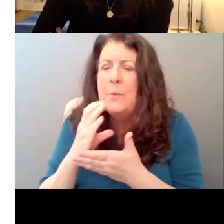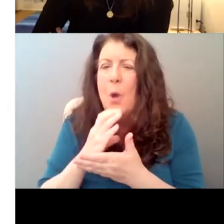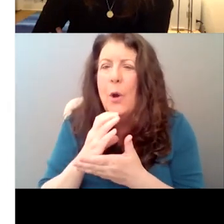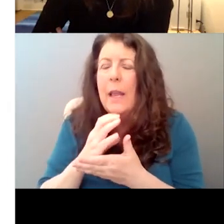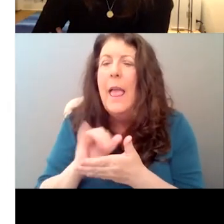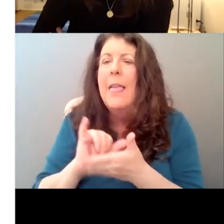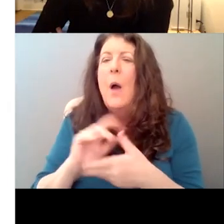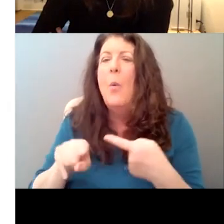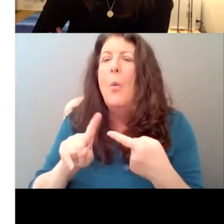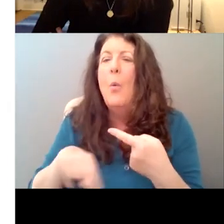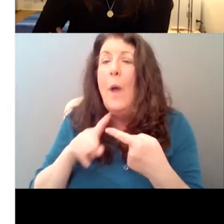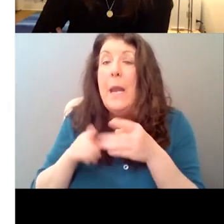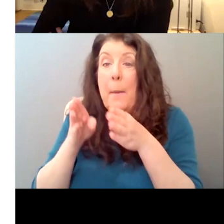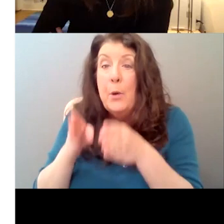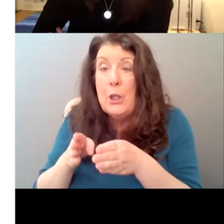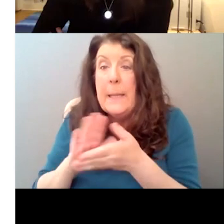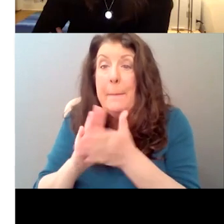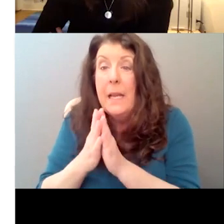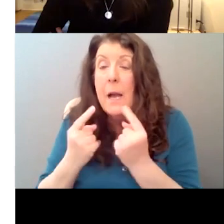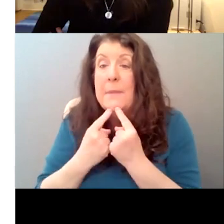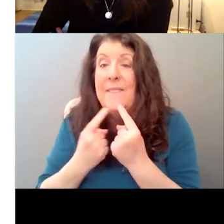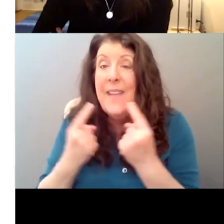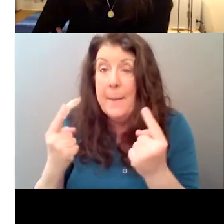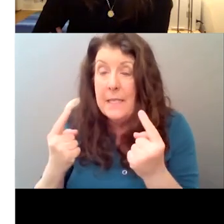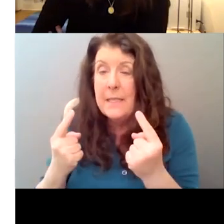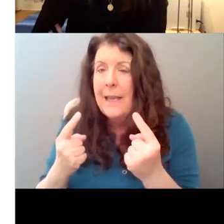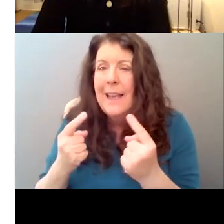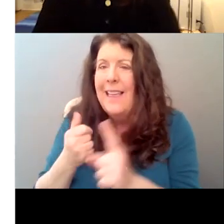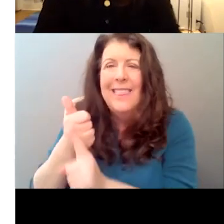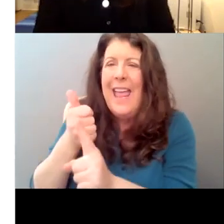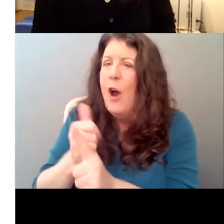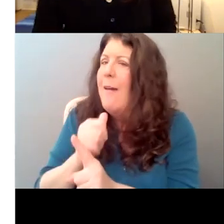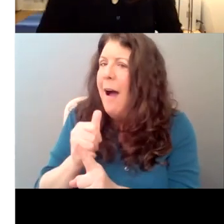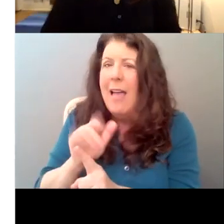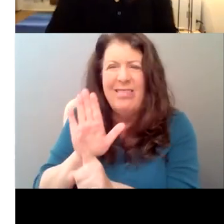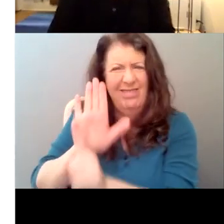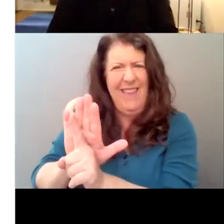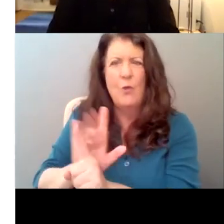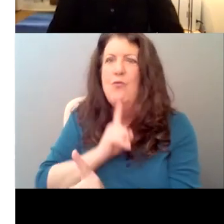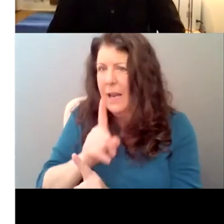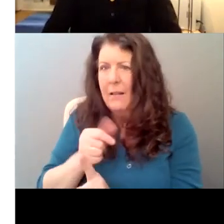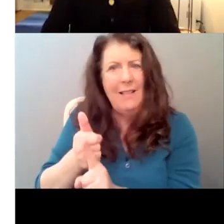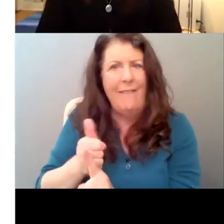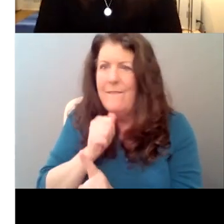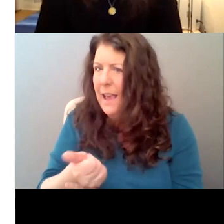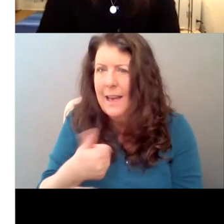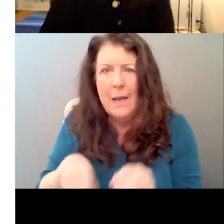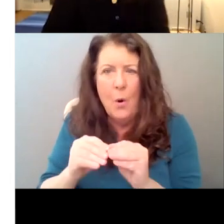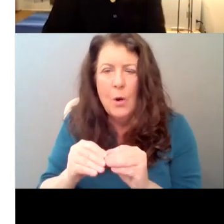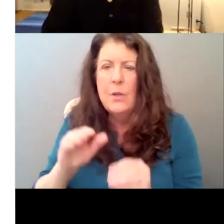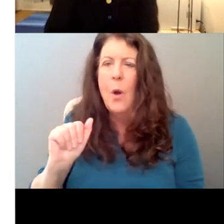self that anyone is, is getting to encounter anyway. Uh, so the idea that Adelaide is a bit of a, a